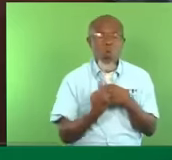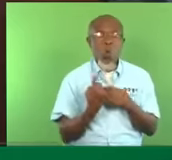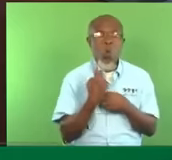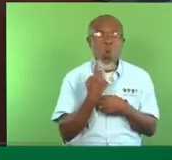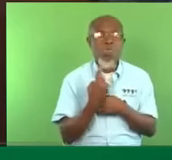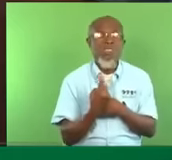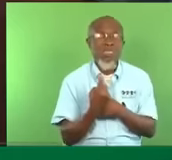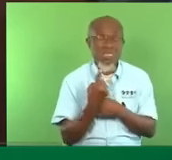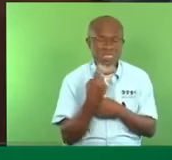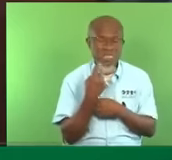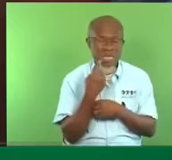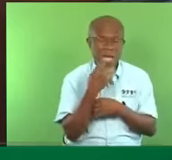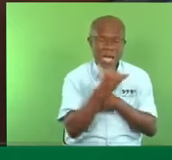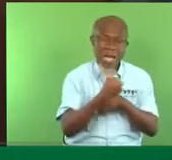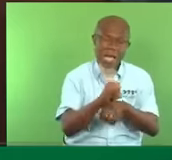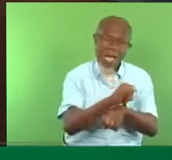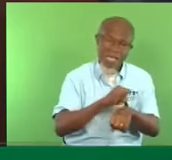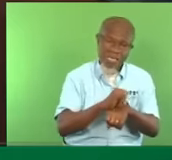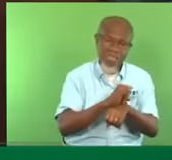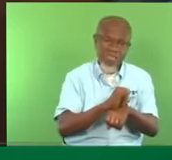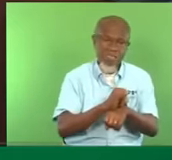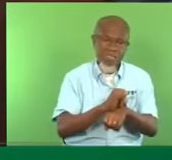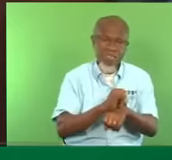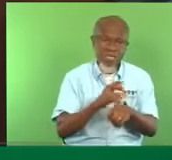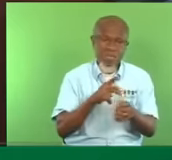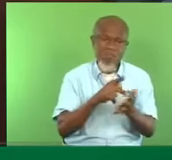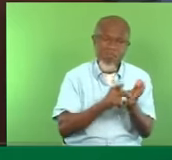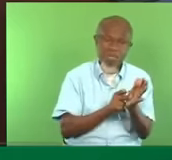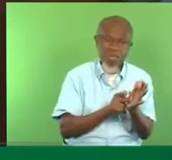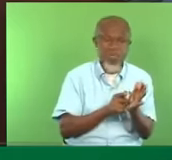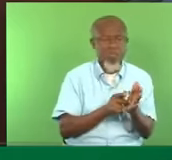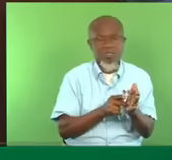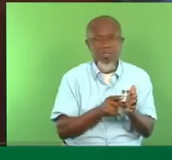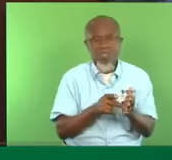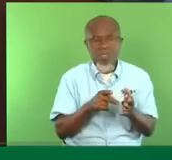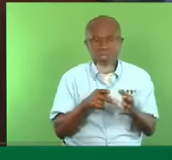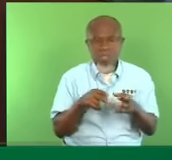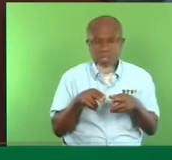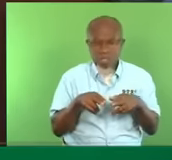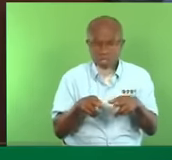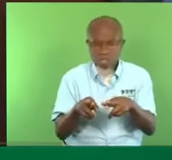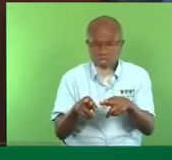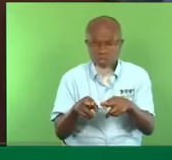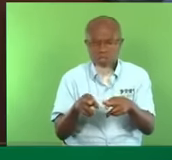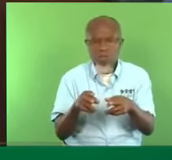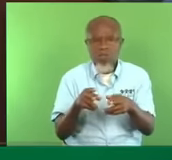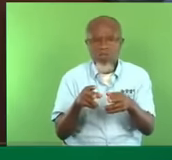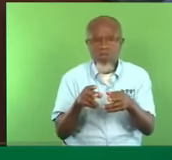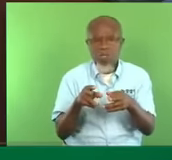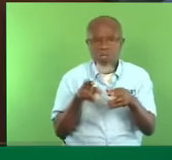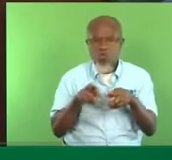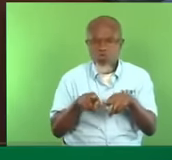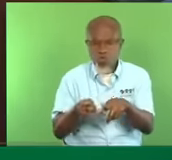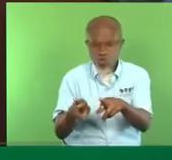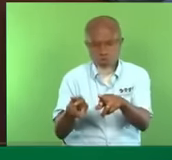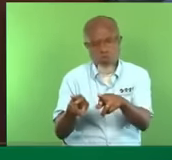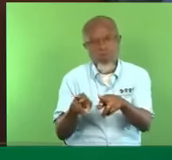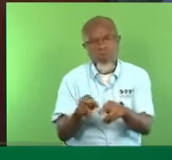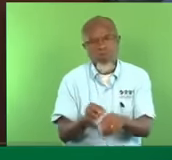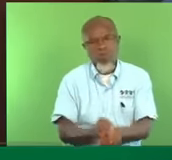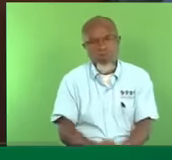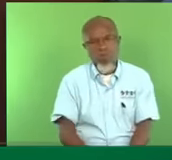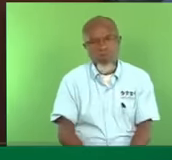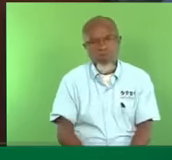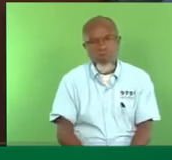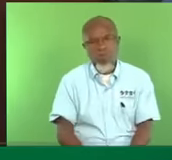parts are inaccessible by road. Normally, that's for continent and so on. You know, there are big countries with forests and so on. You